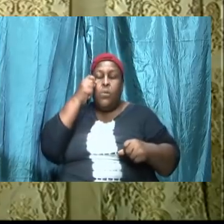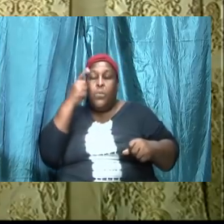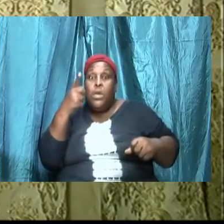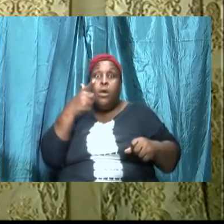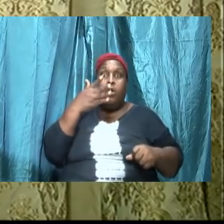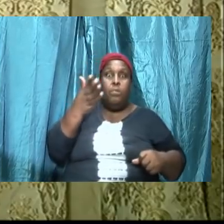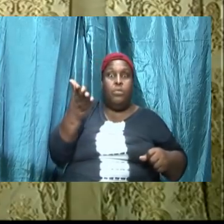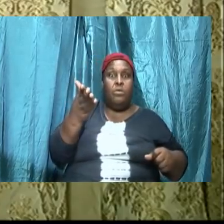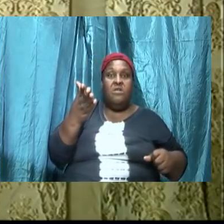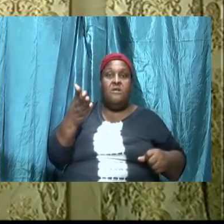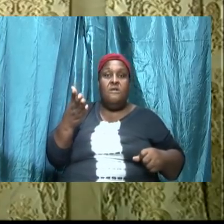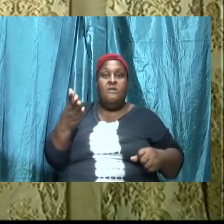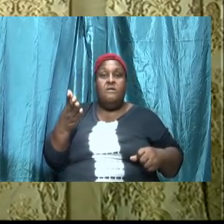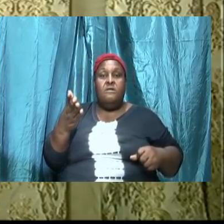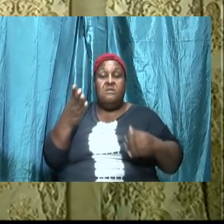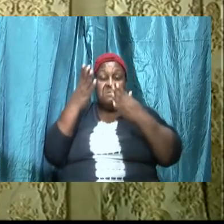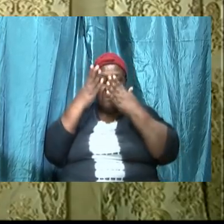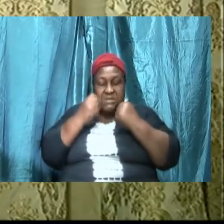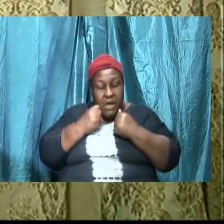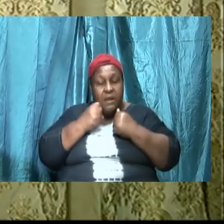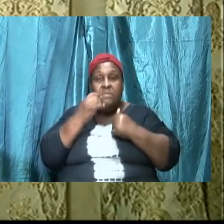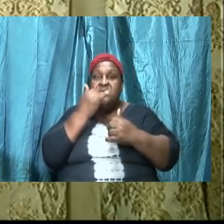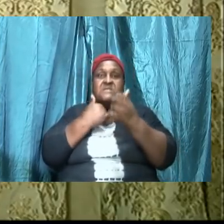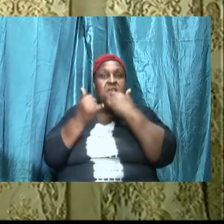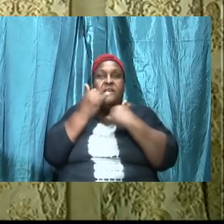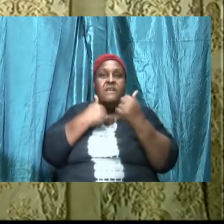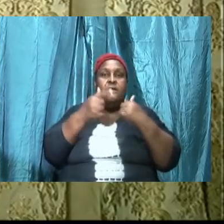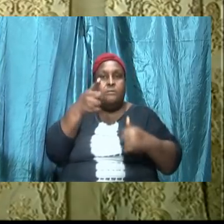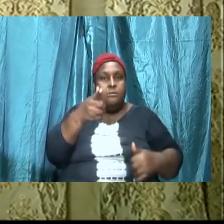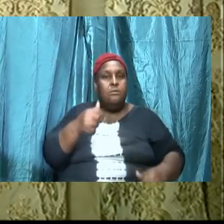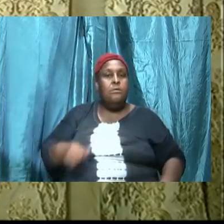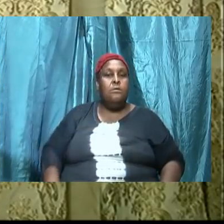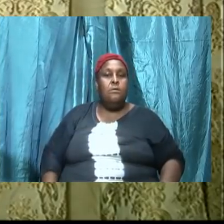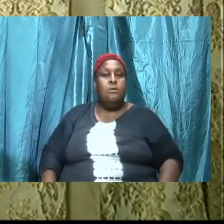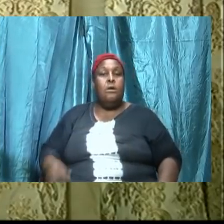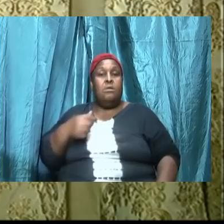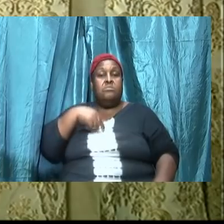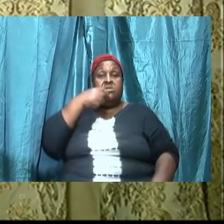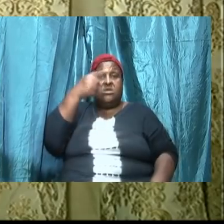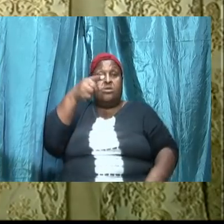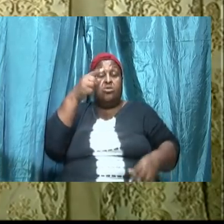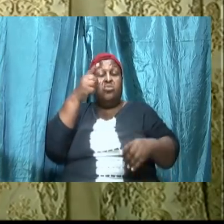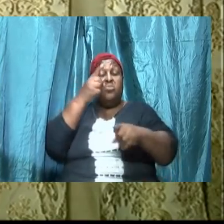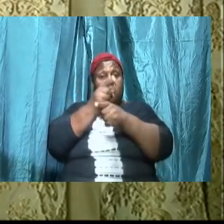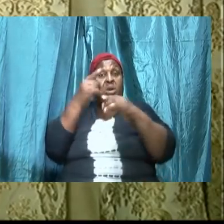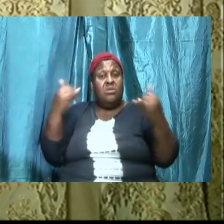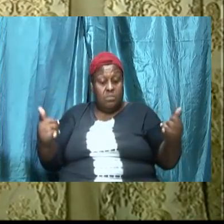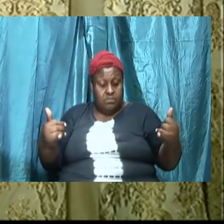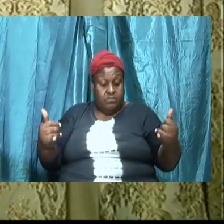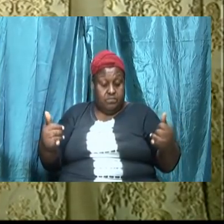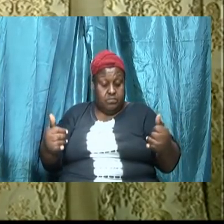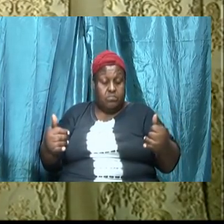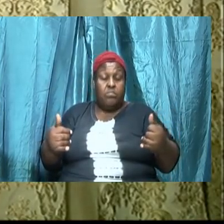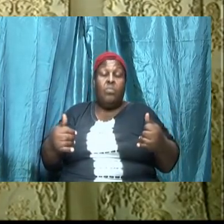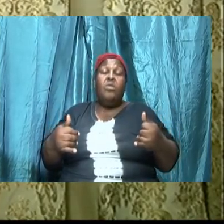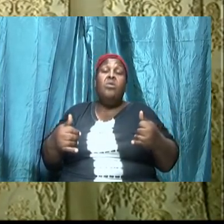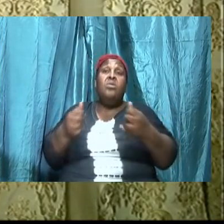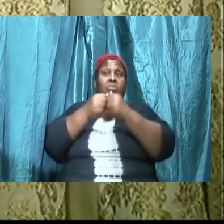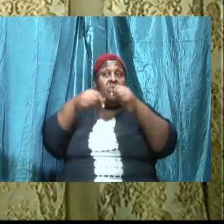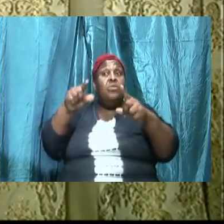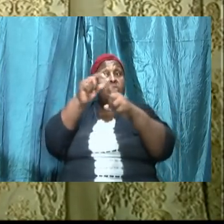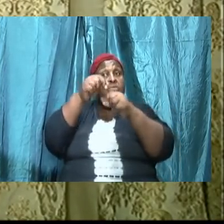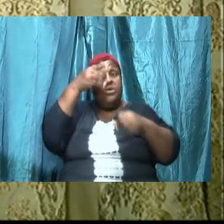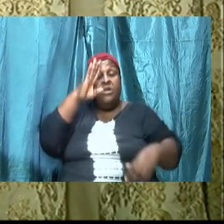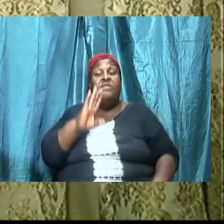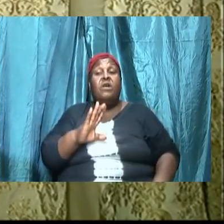I am injecting into our minds right now that without the word of God